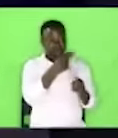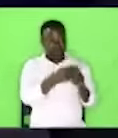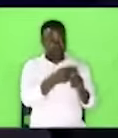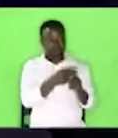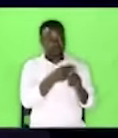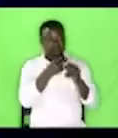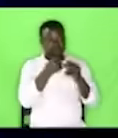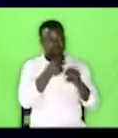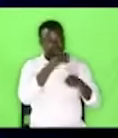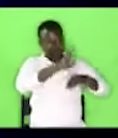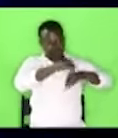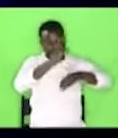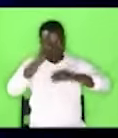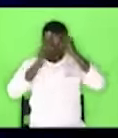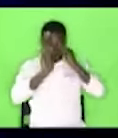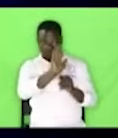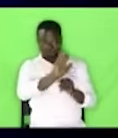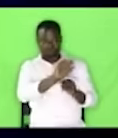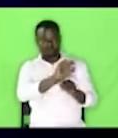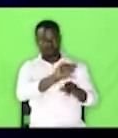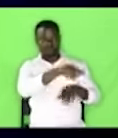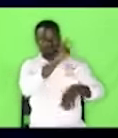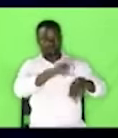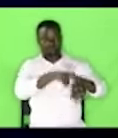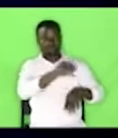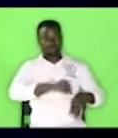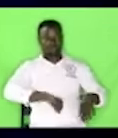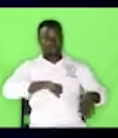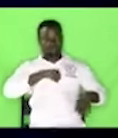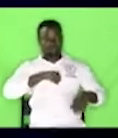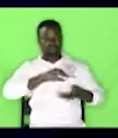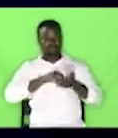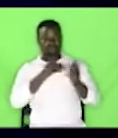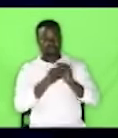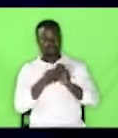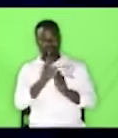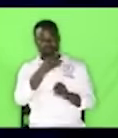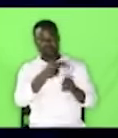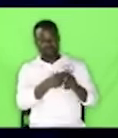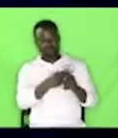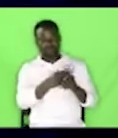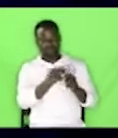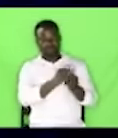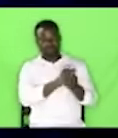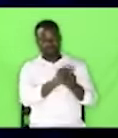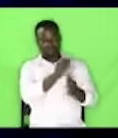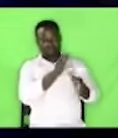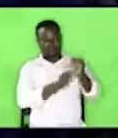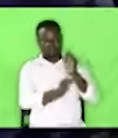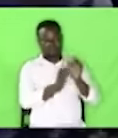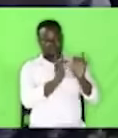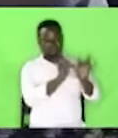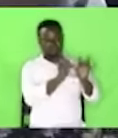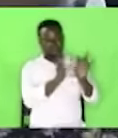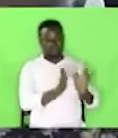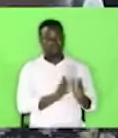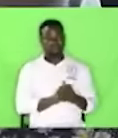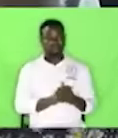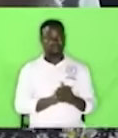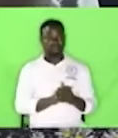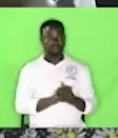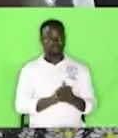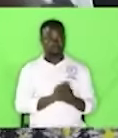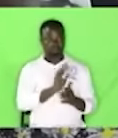he's proud and arrogant, that one is affecting his name. Please pay attention to this. Your